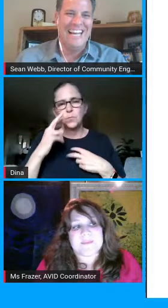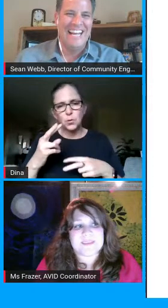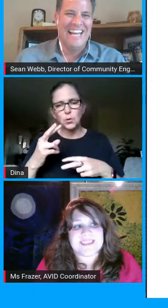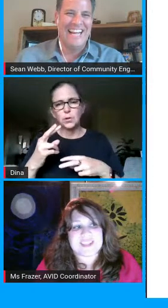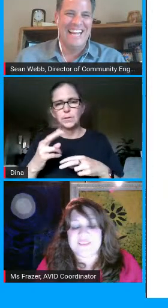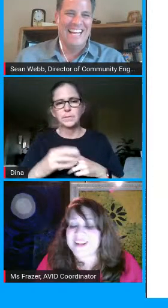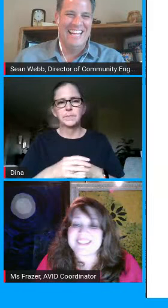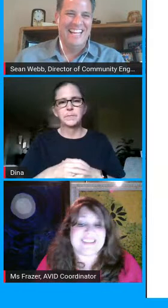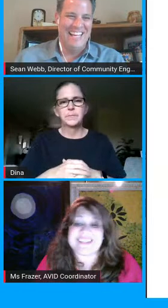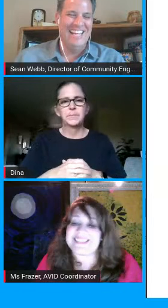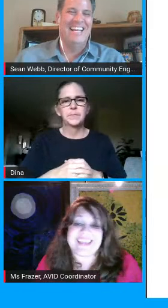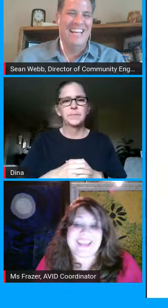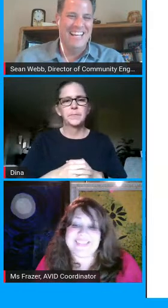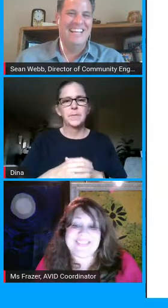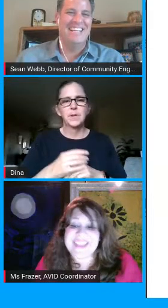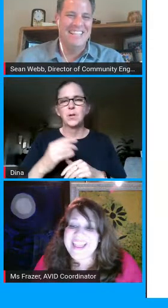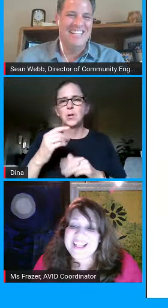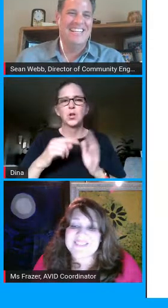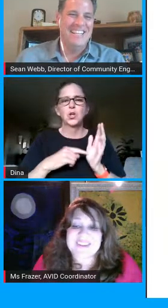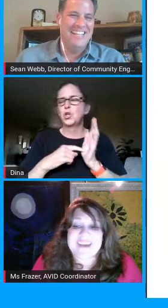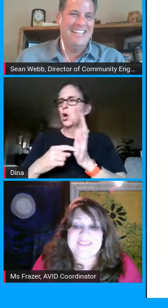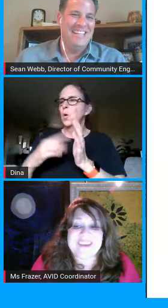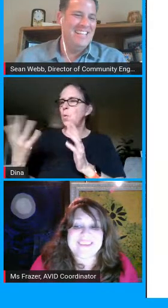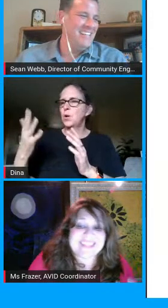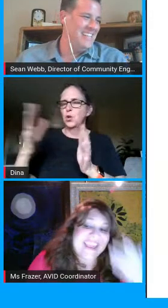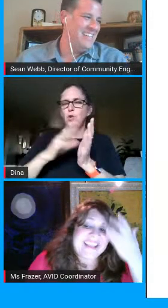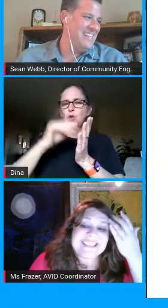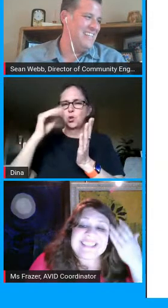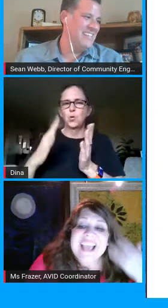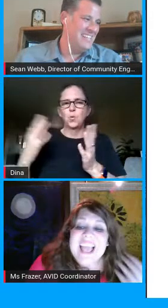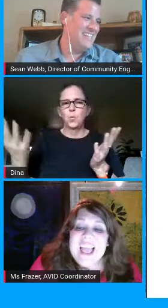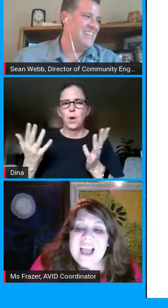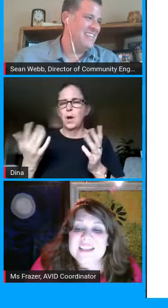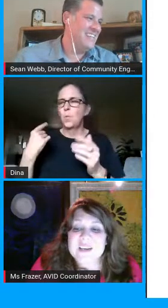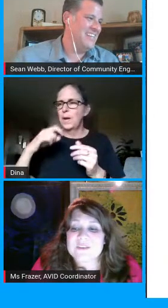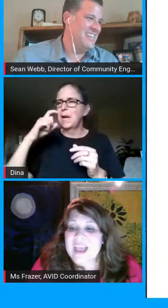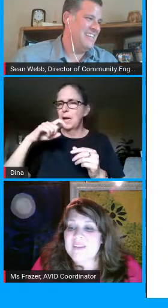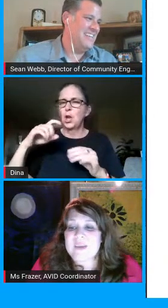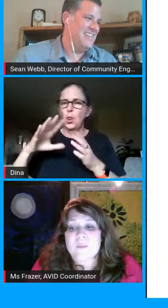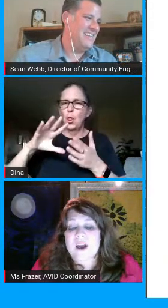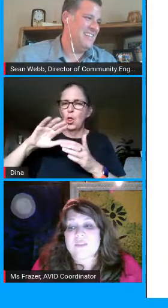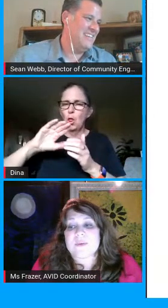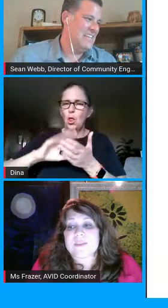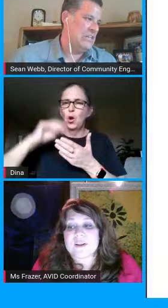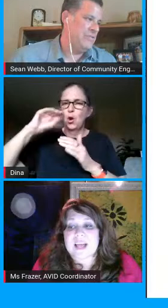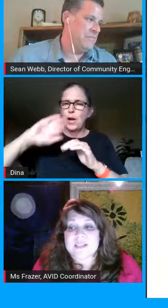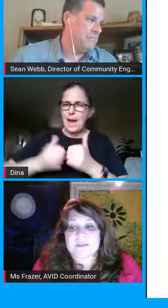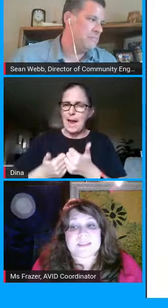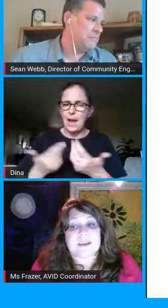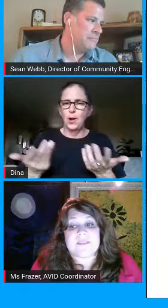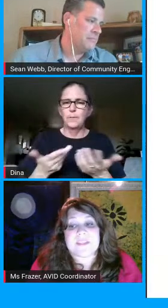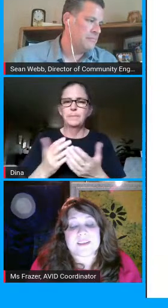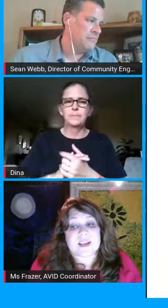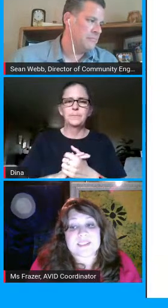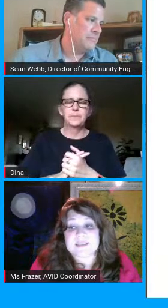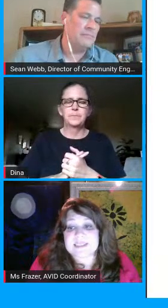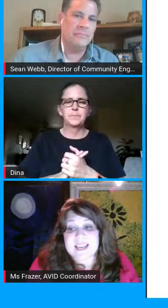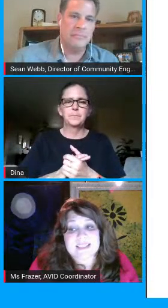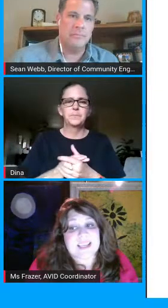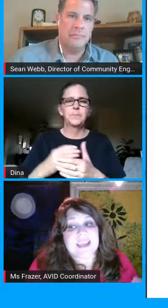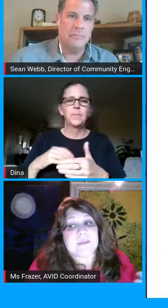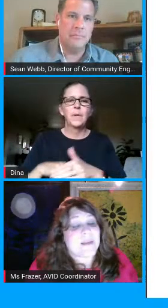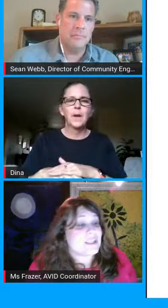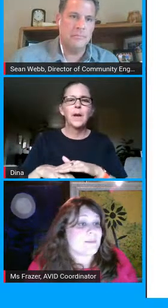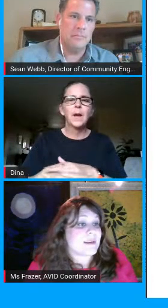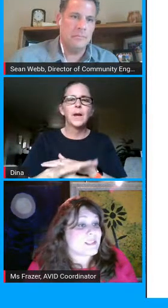post them and show what our students did it's one of my favorite things so to have them walk through their classroom stuff there's also